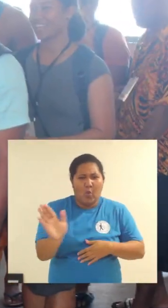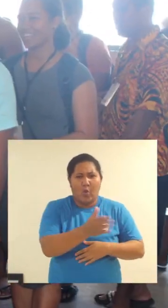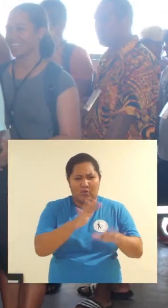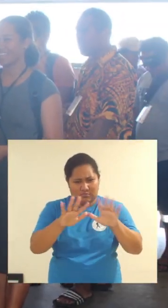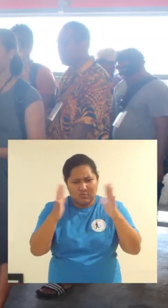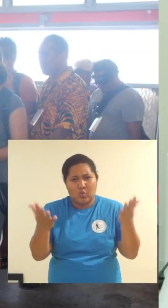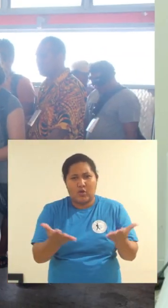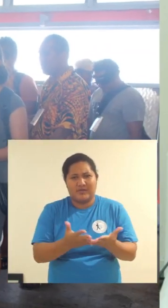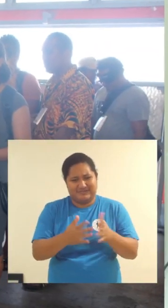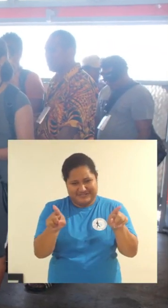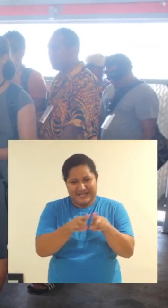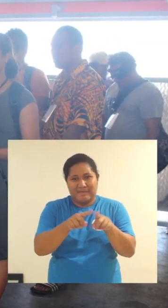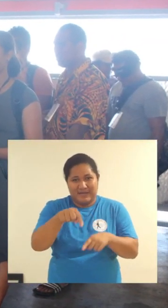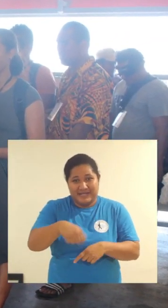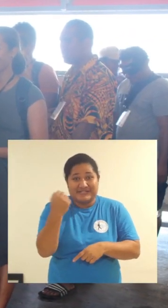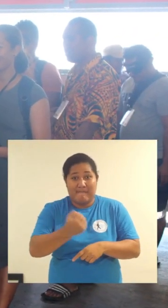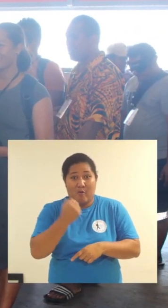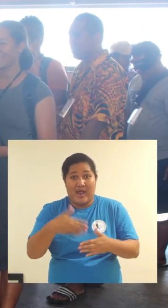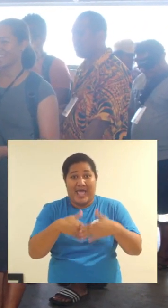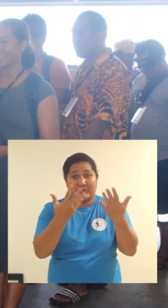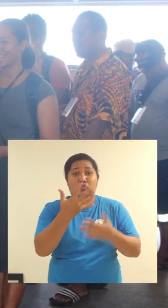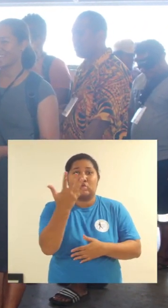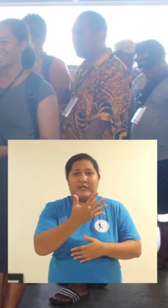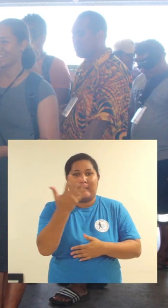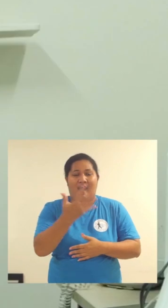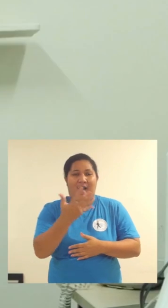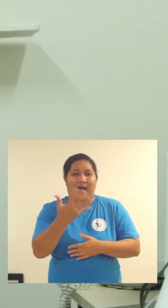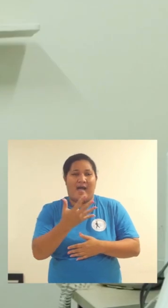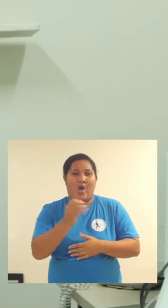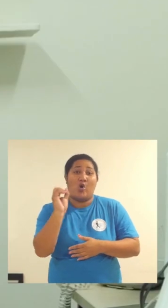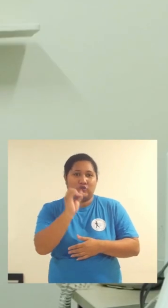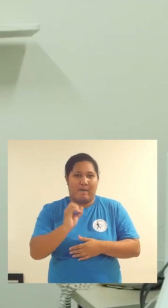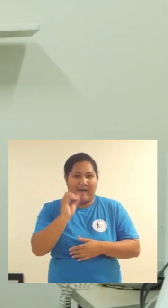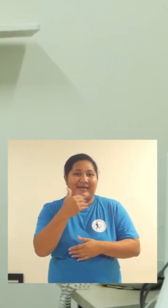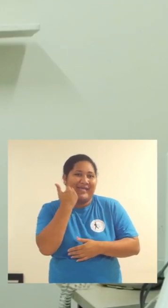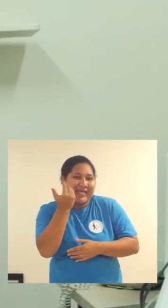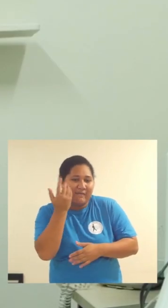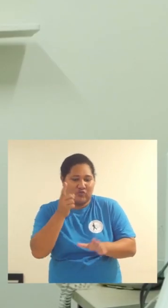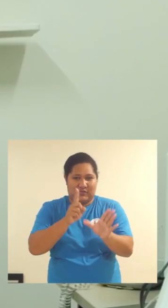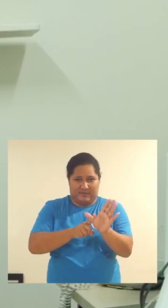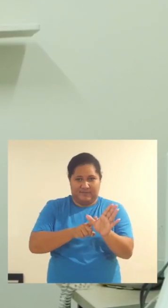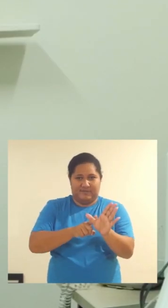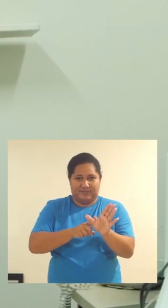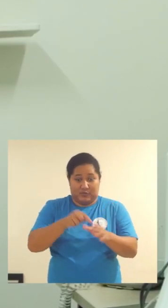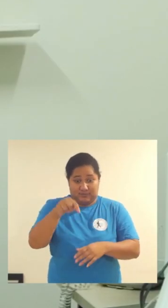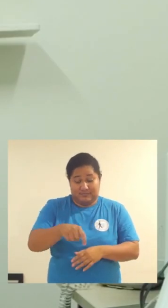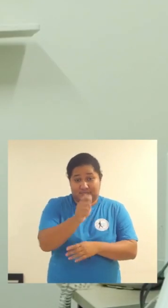able to us in lives. the people of It is a